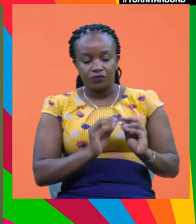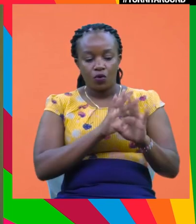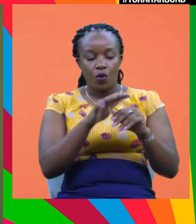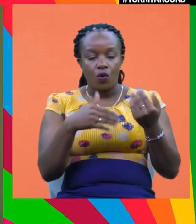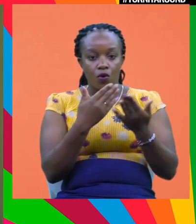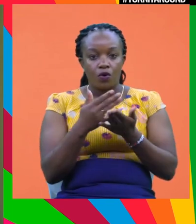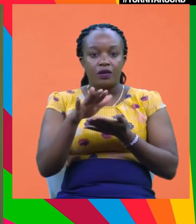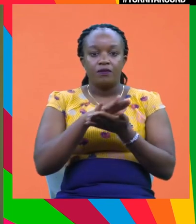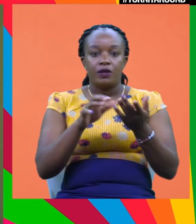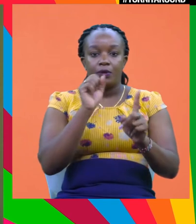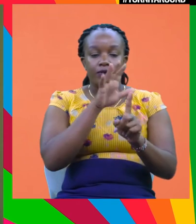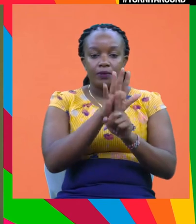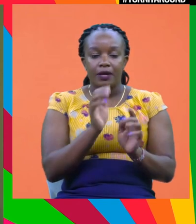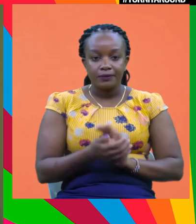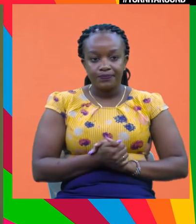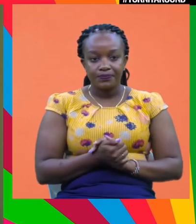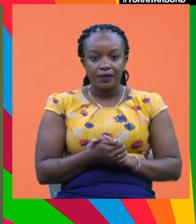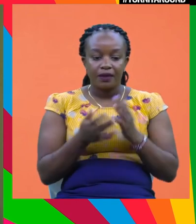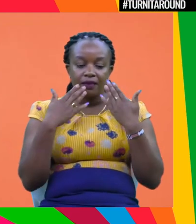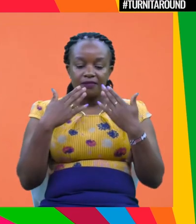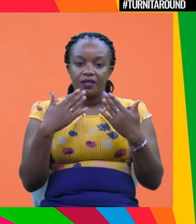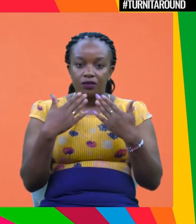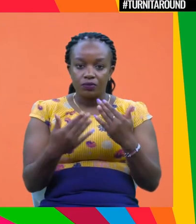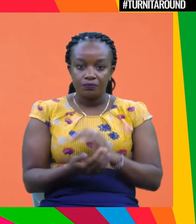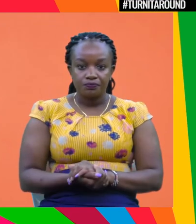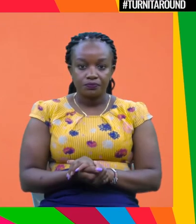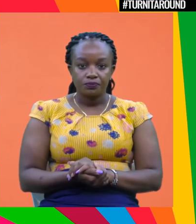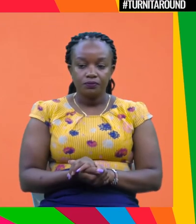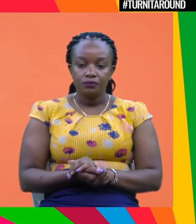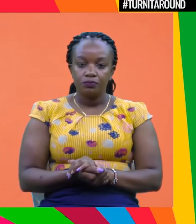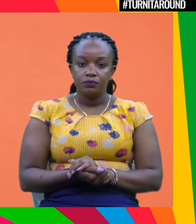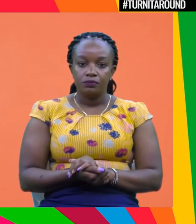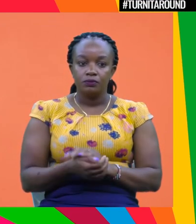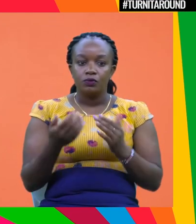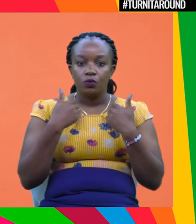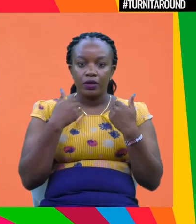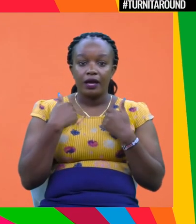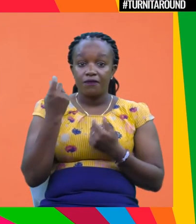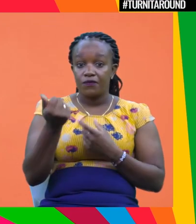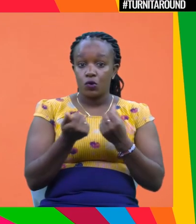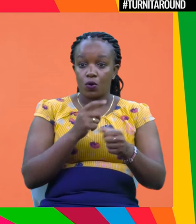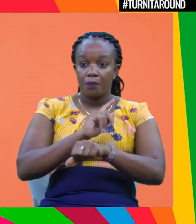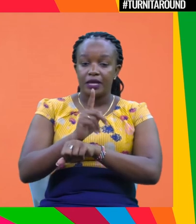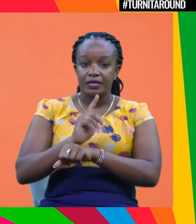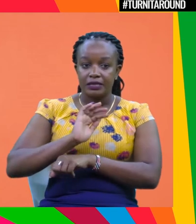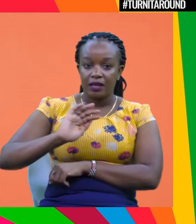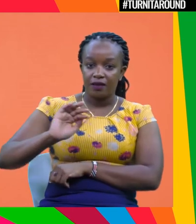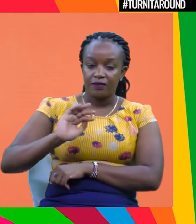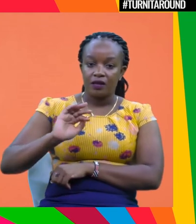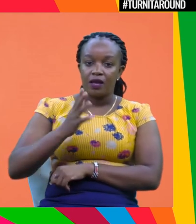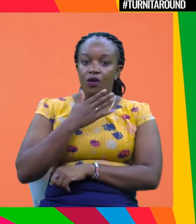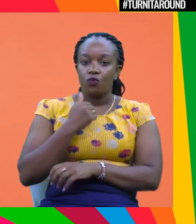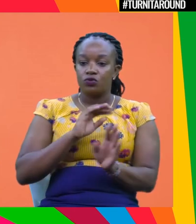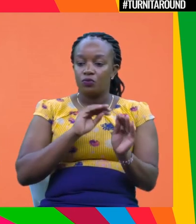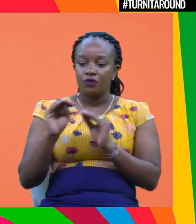environmental impact. Thank you, Johan. And since we only have a few minutes left, I want to move